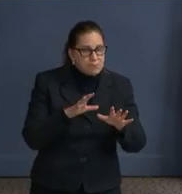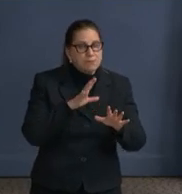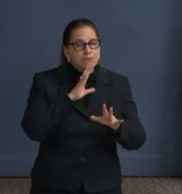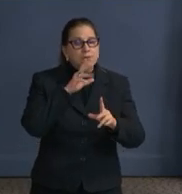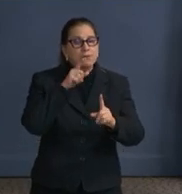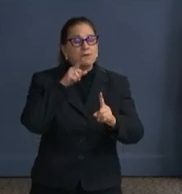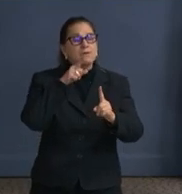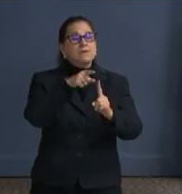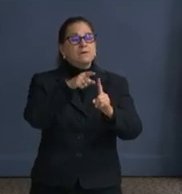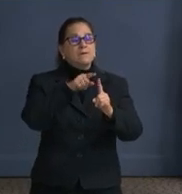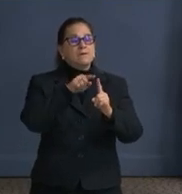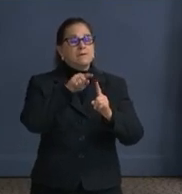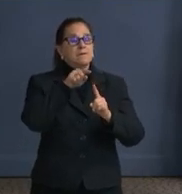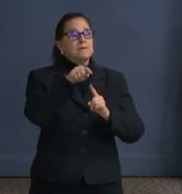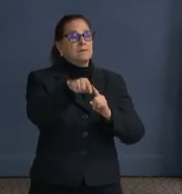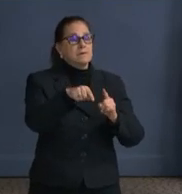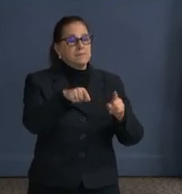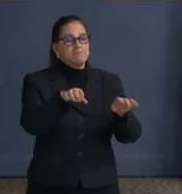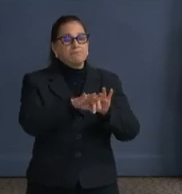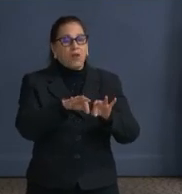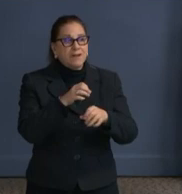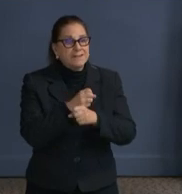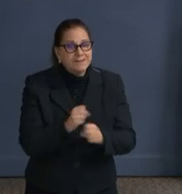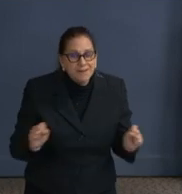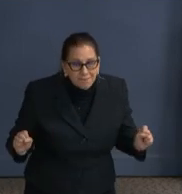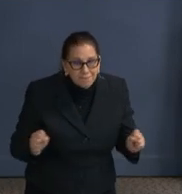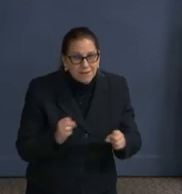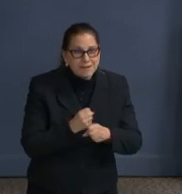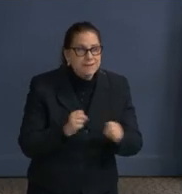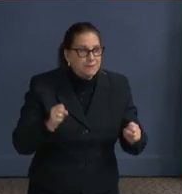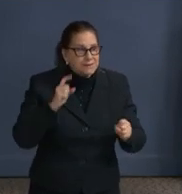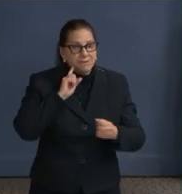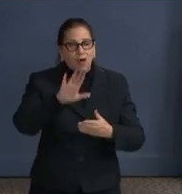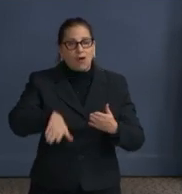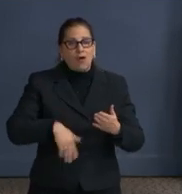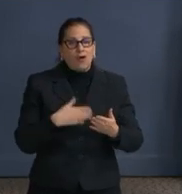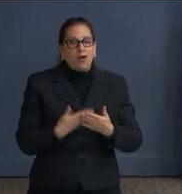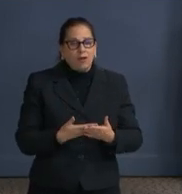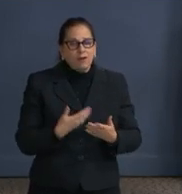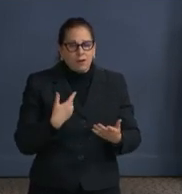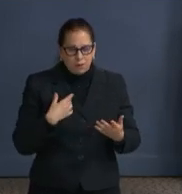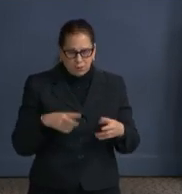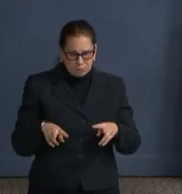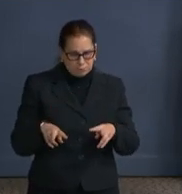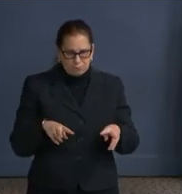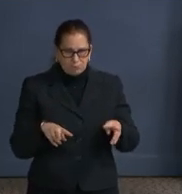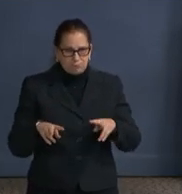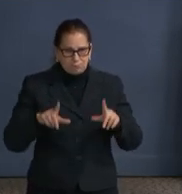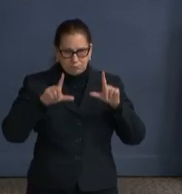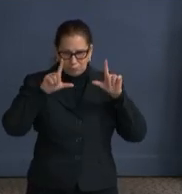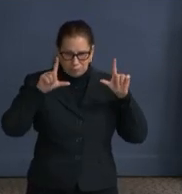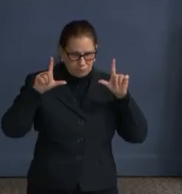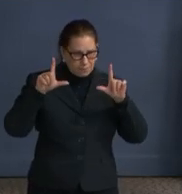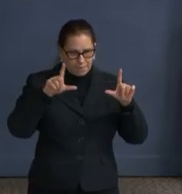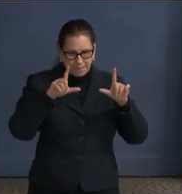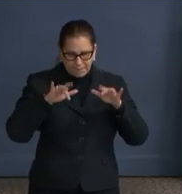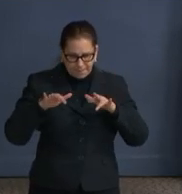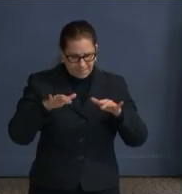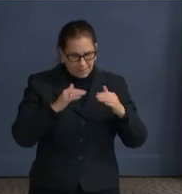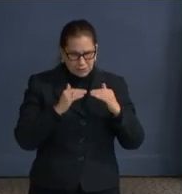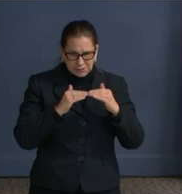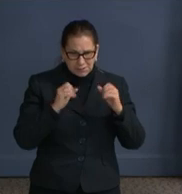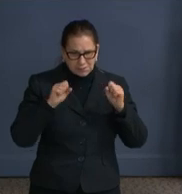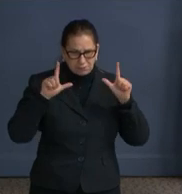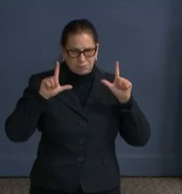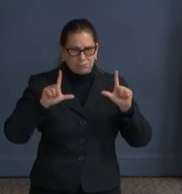as addressing those things that we need to ensure that we're looking at all that has happened over the last year and ensuring that we have justice within that as well. So